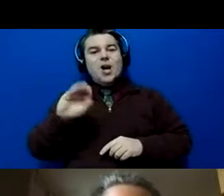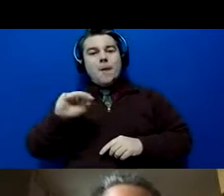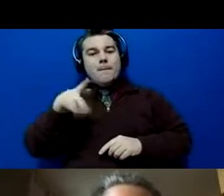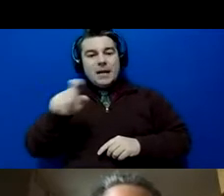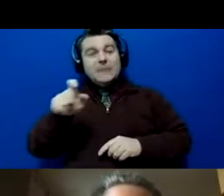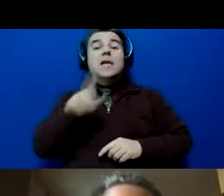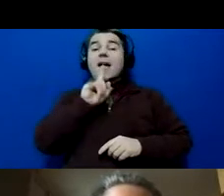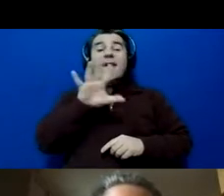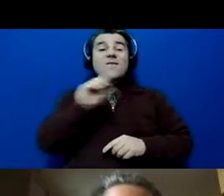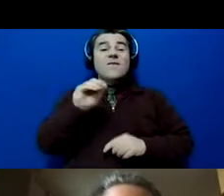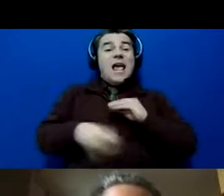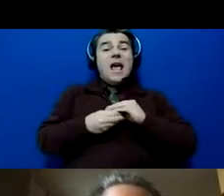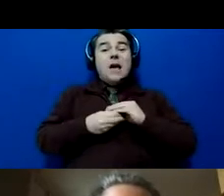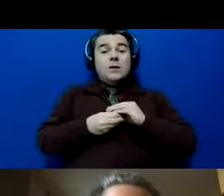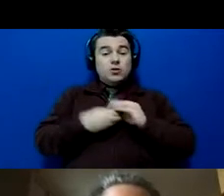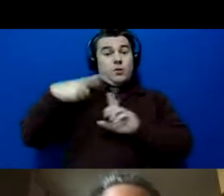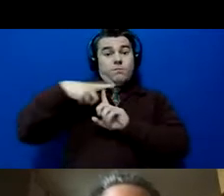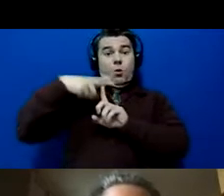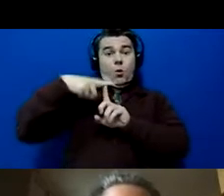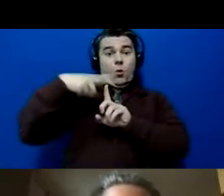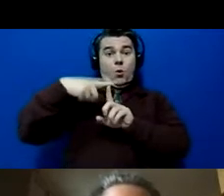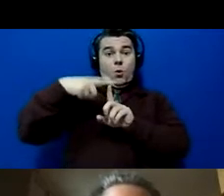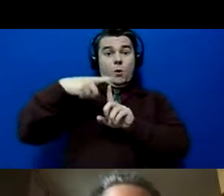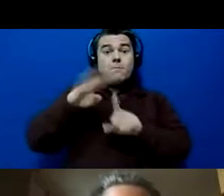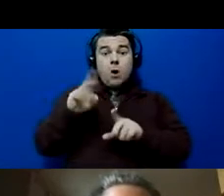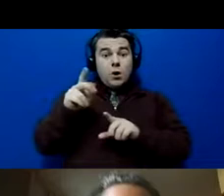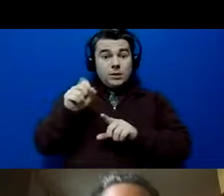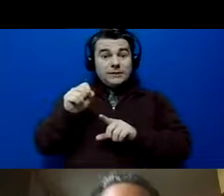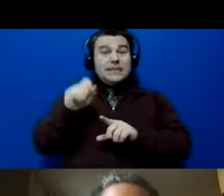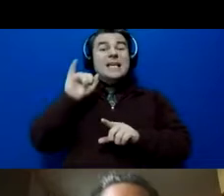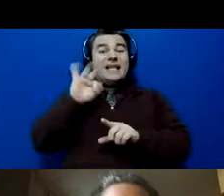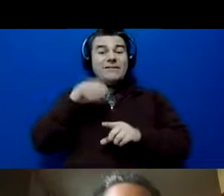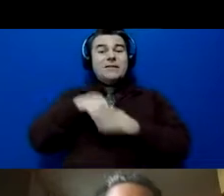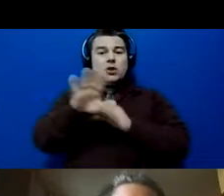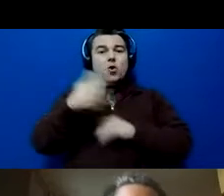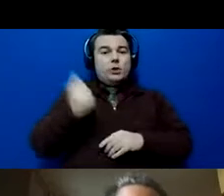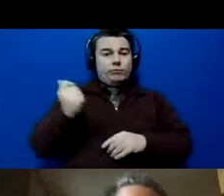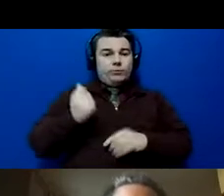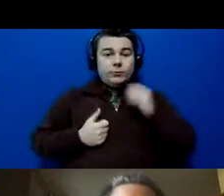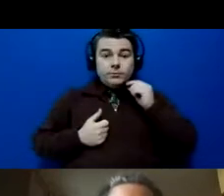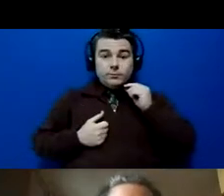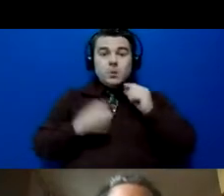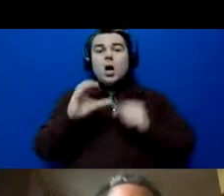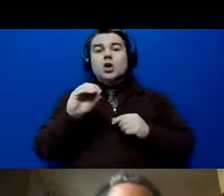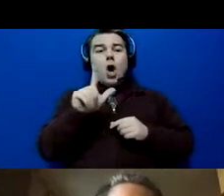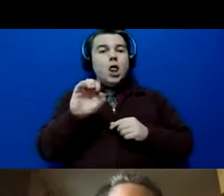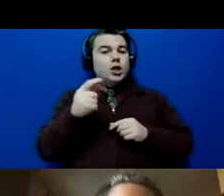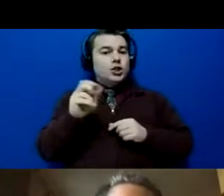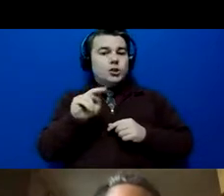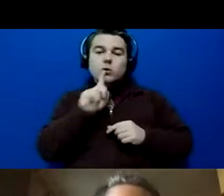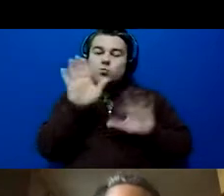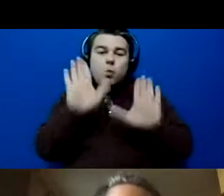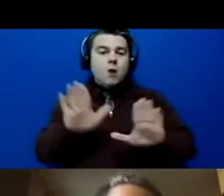extra bonus perk points if you have this in your subscription. Collagen is wonderful. There have been some